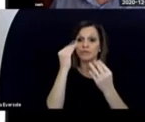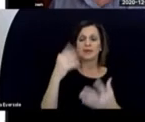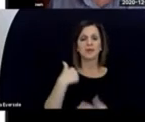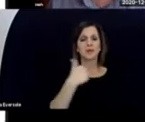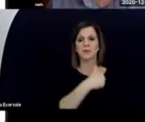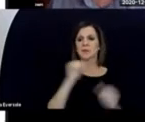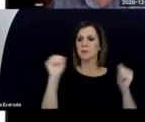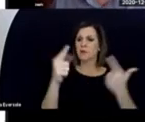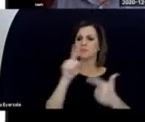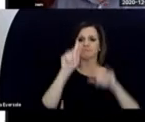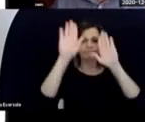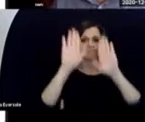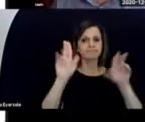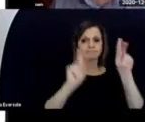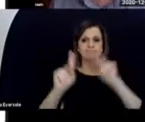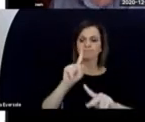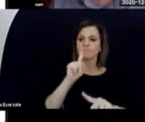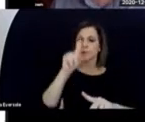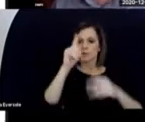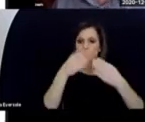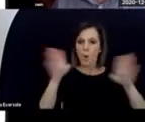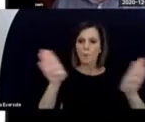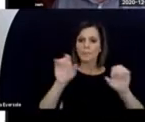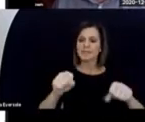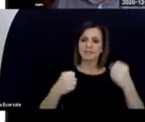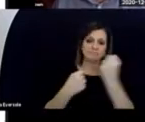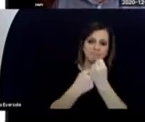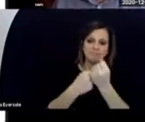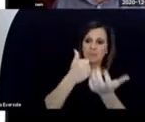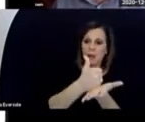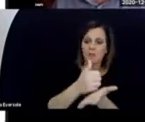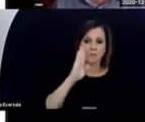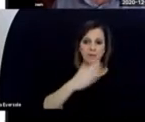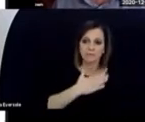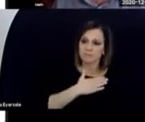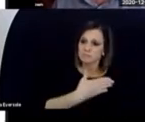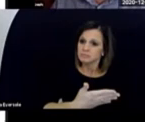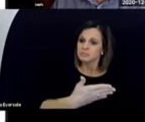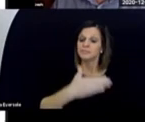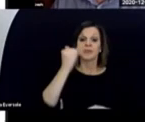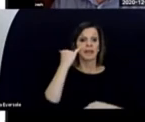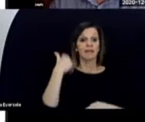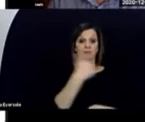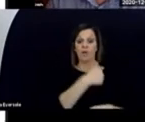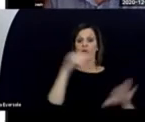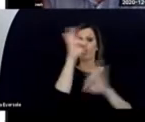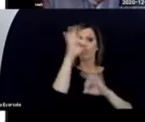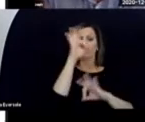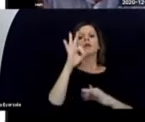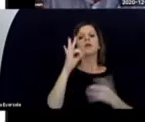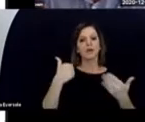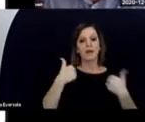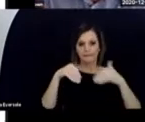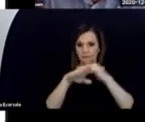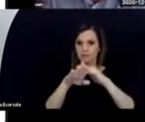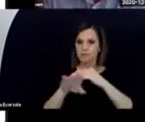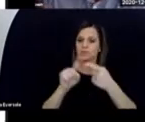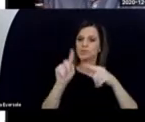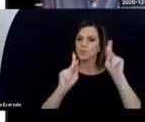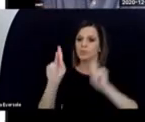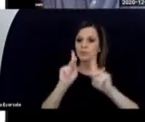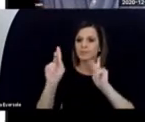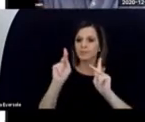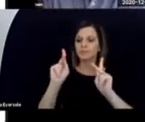wonderful people. We're very open. We can be very helpful. And if we don't know things,